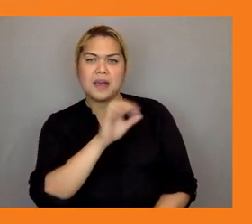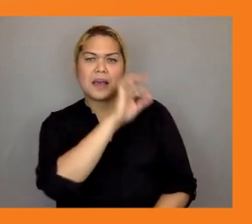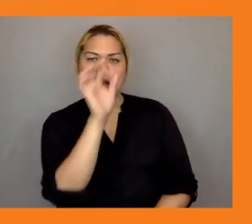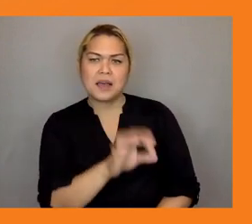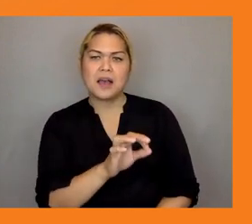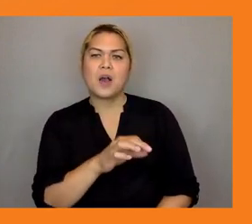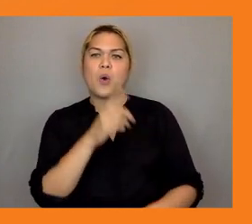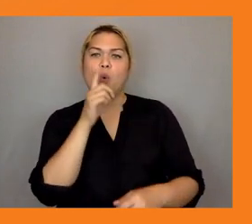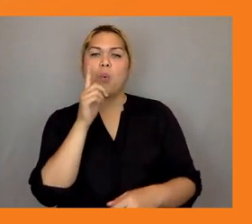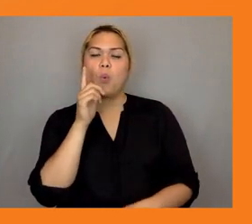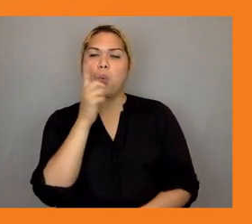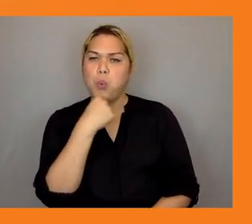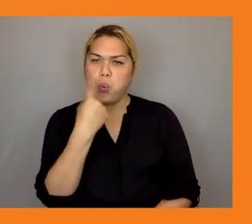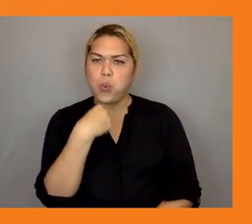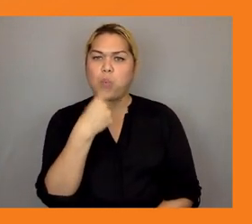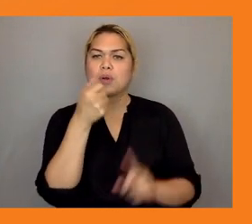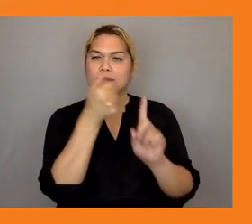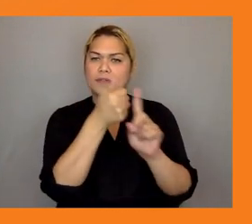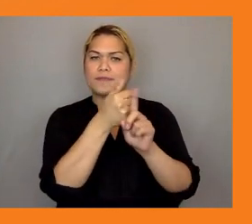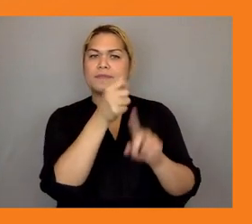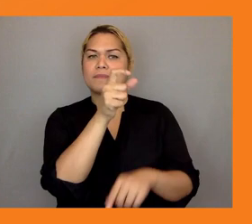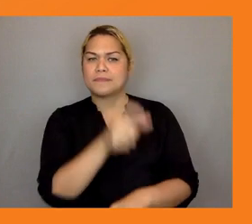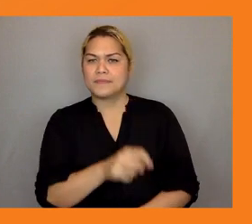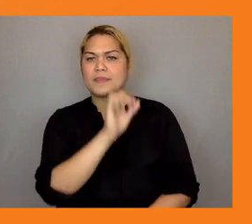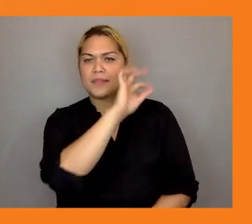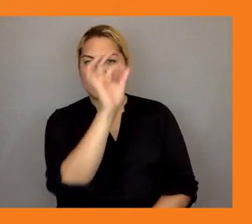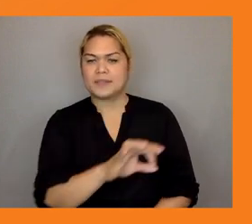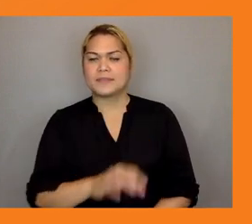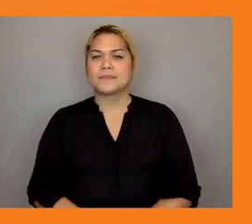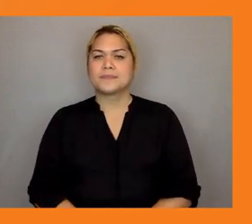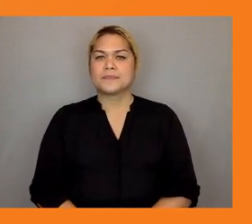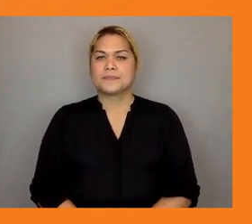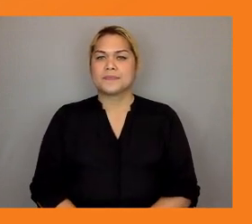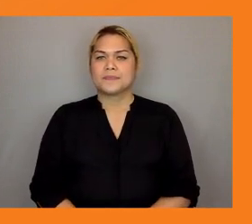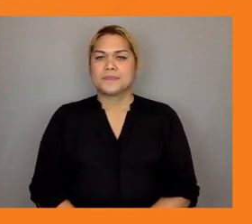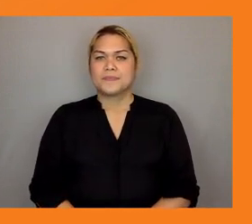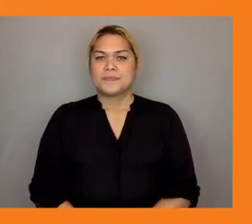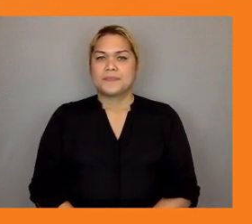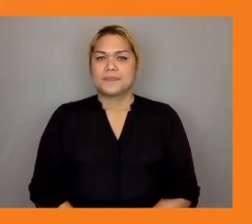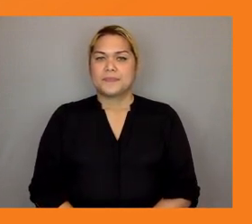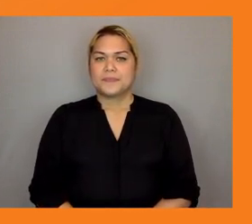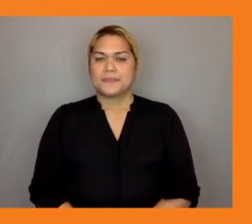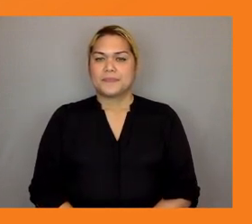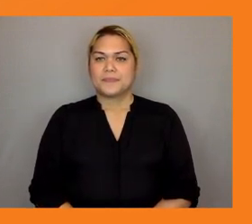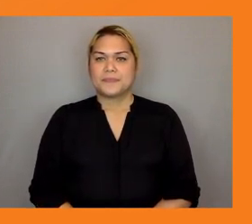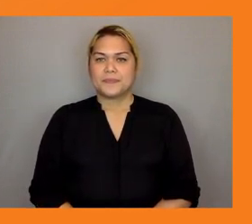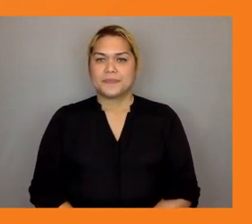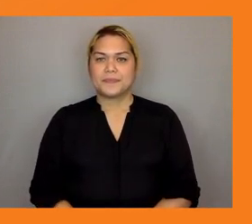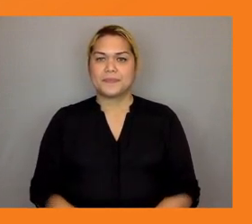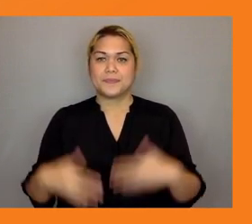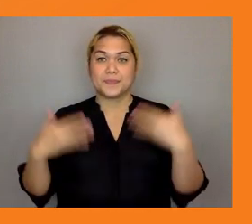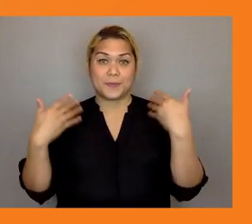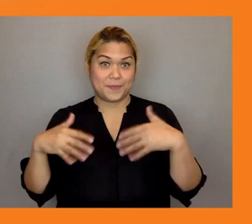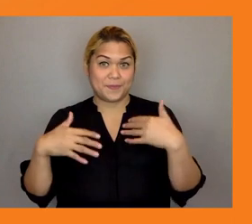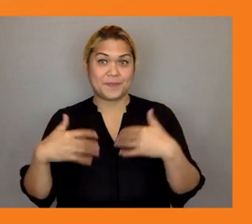amazing okay i think we can start i've been dying to know this but what better way